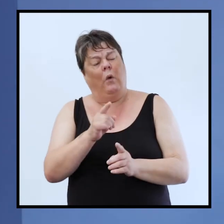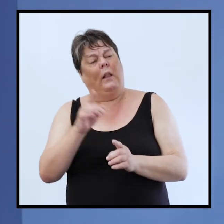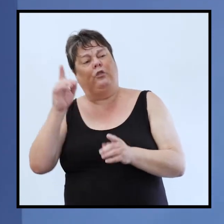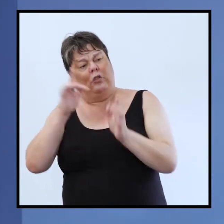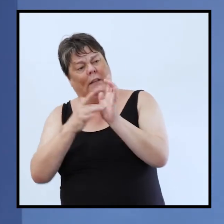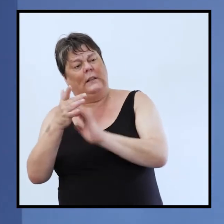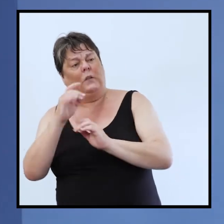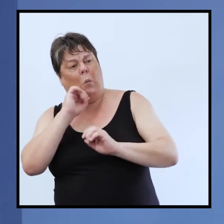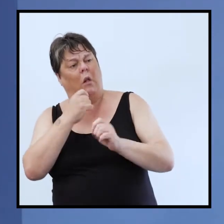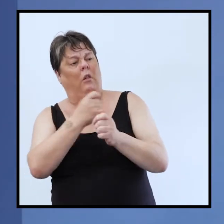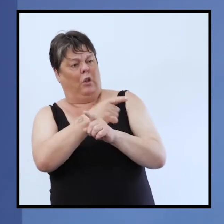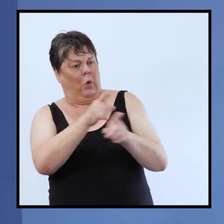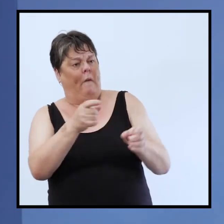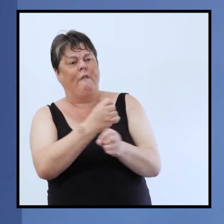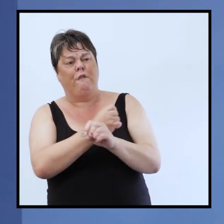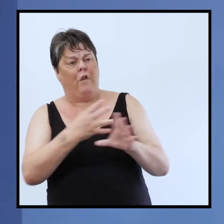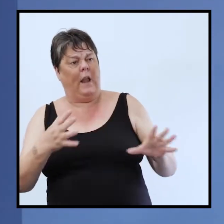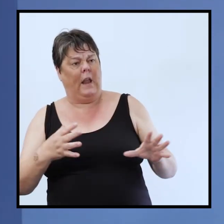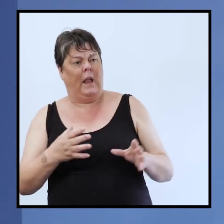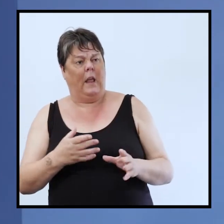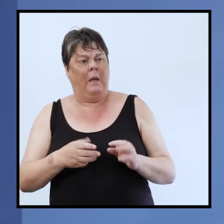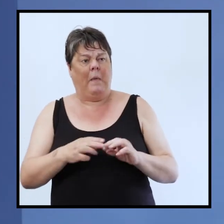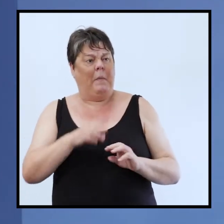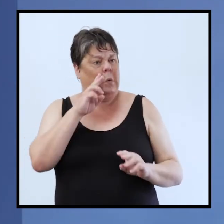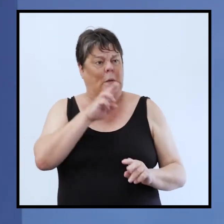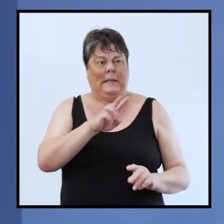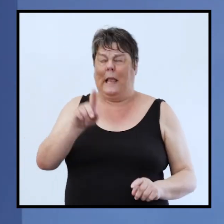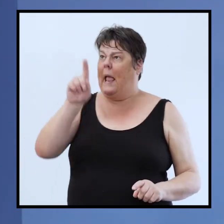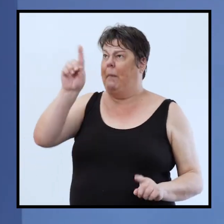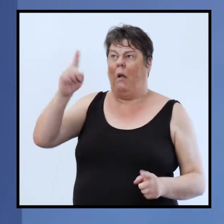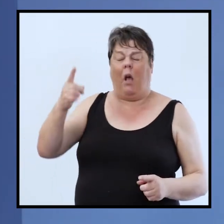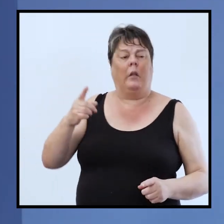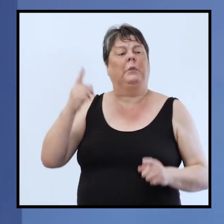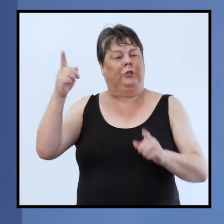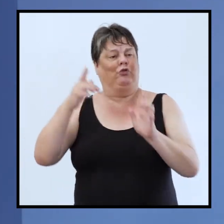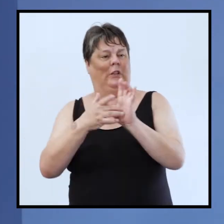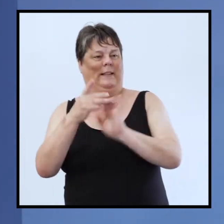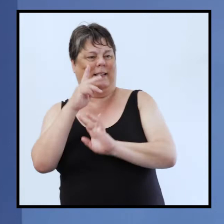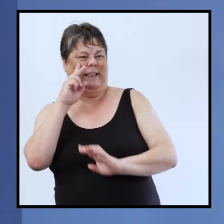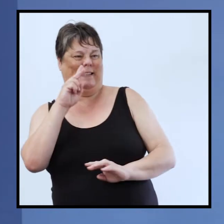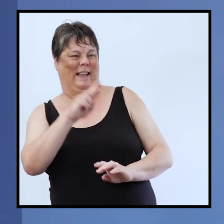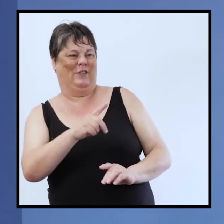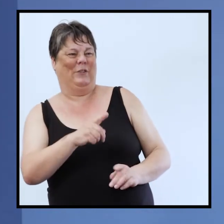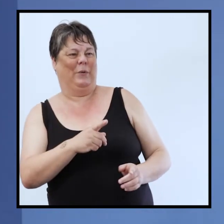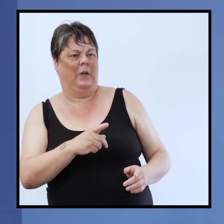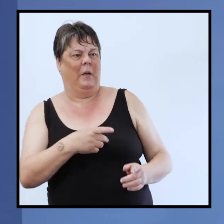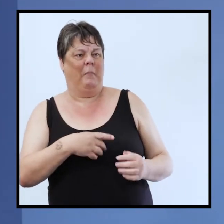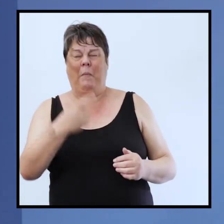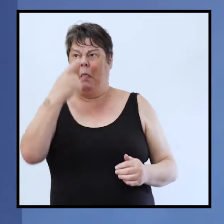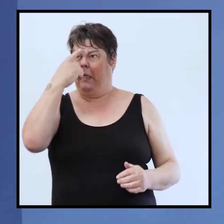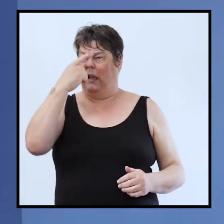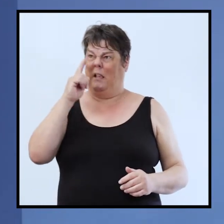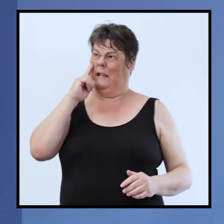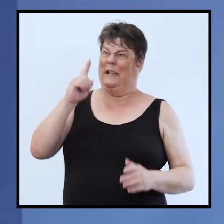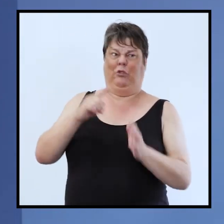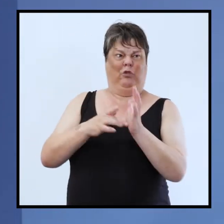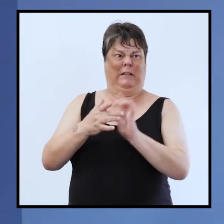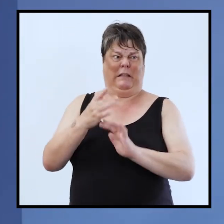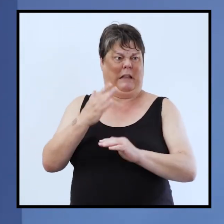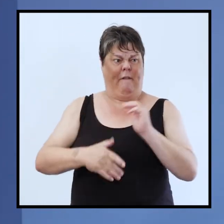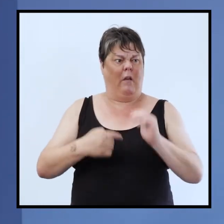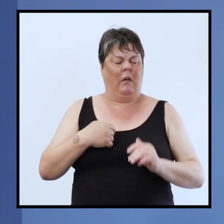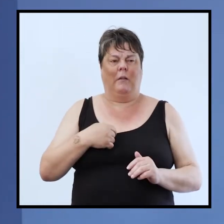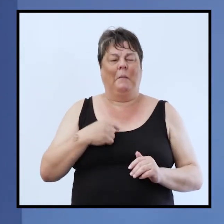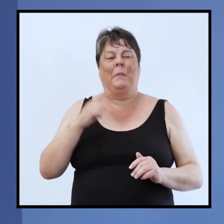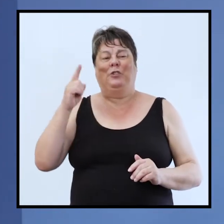set you free he sees you even if you can't see him even if you don't think you could ever see him he sees you he calls